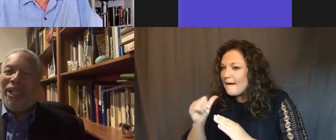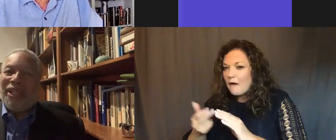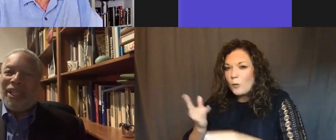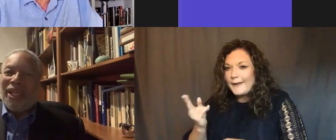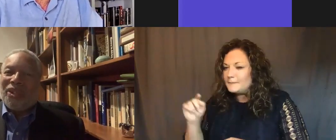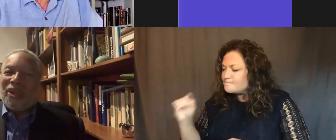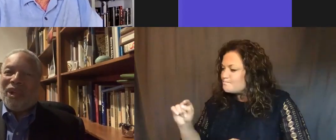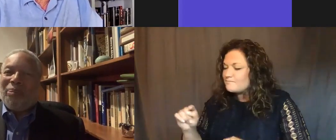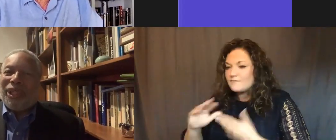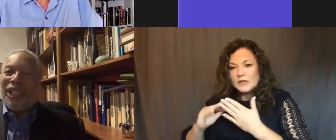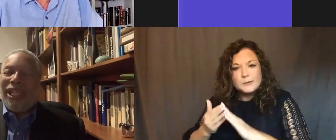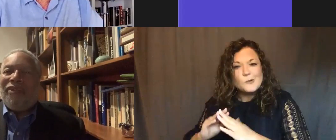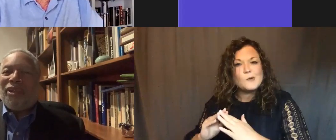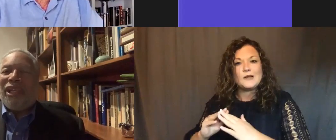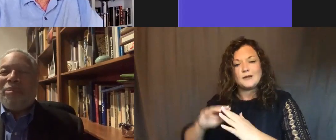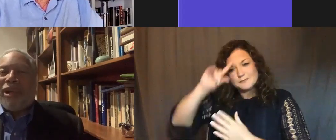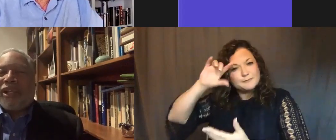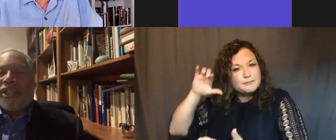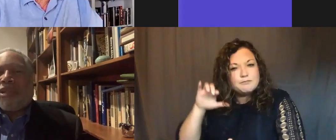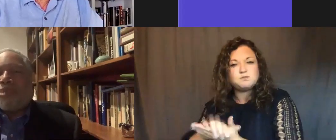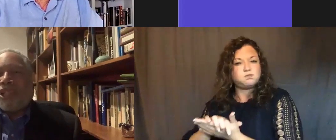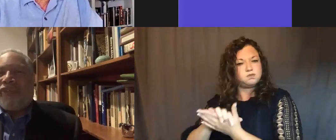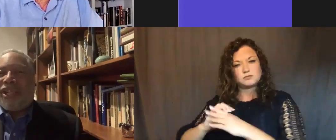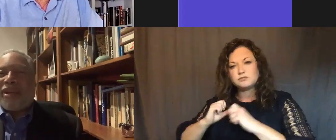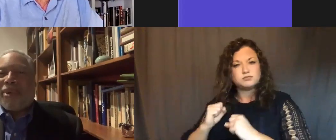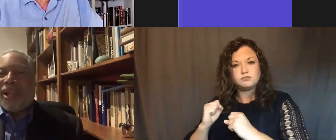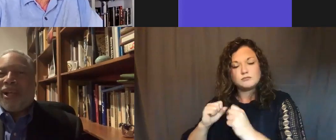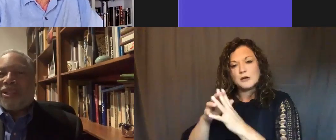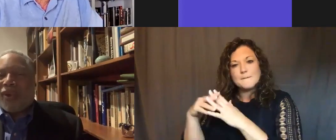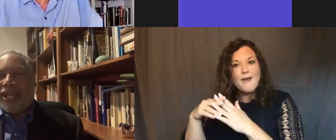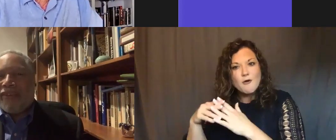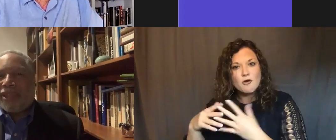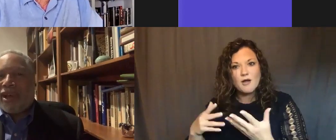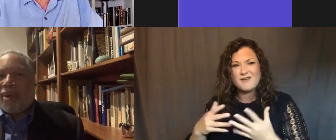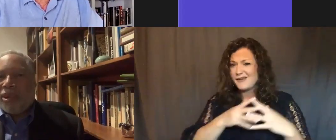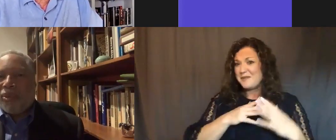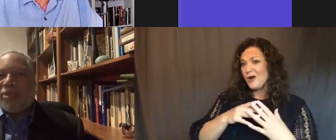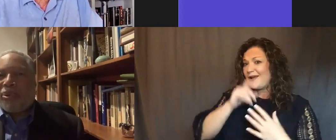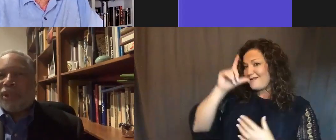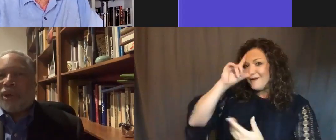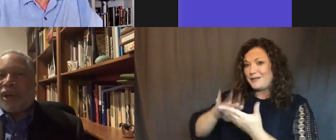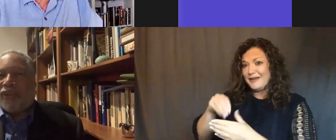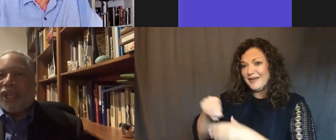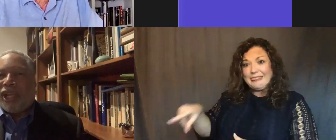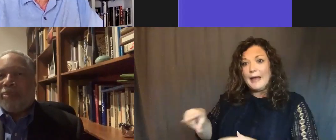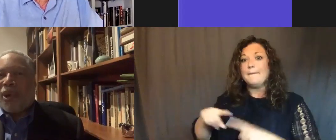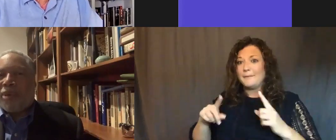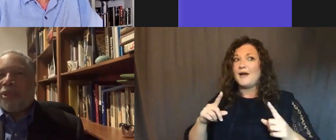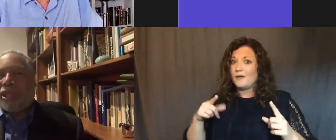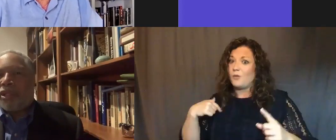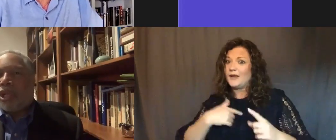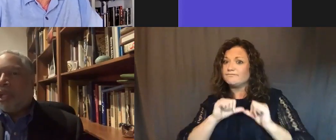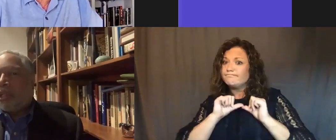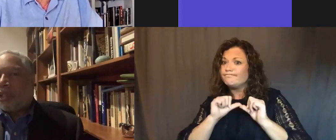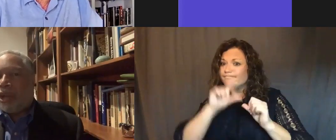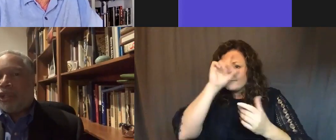a community that sort of believed in an America that didn't believe in them. So I never thought we wouldn't pull it off. In part